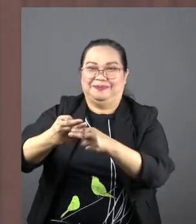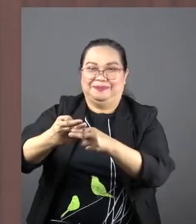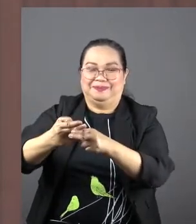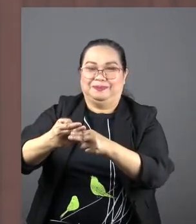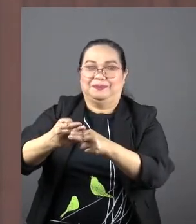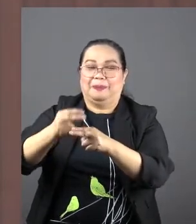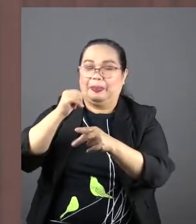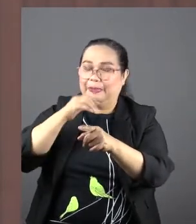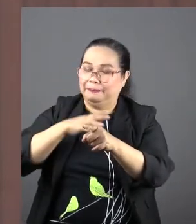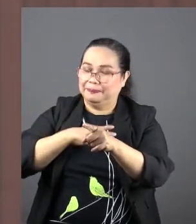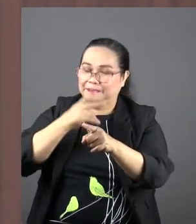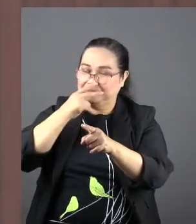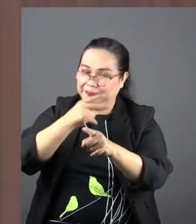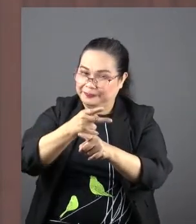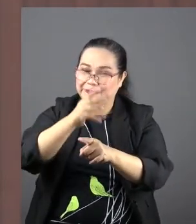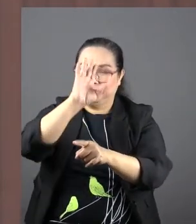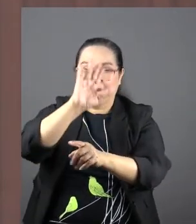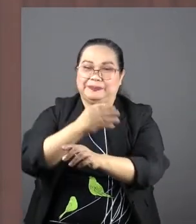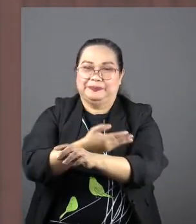Woman, behold your son.